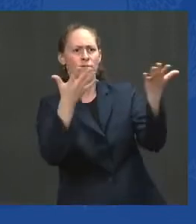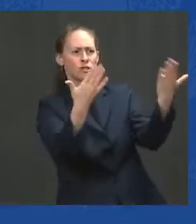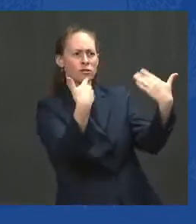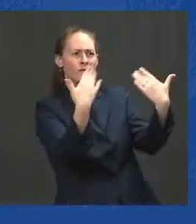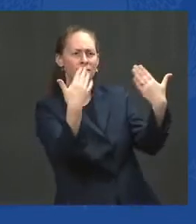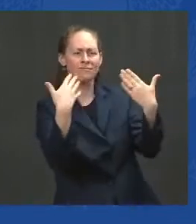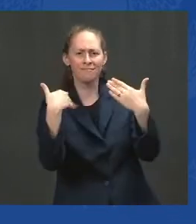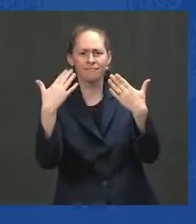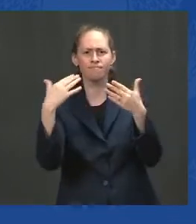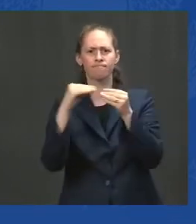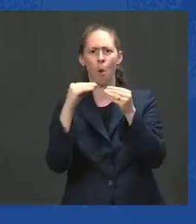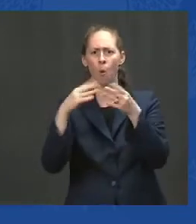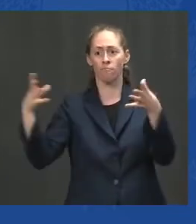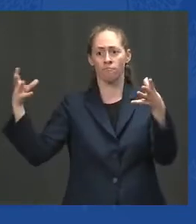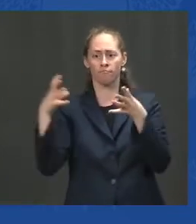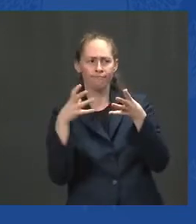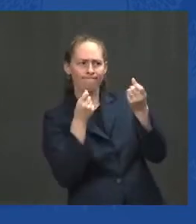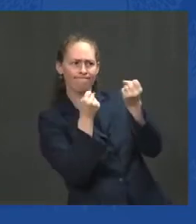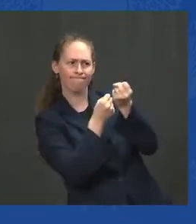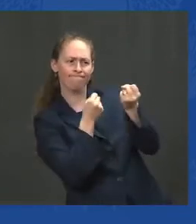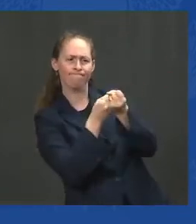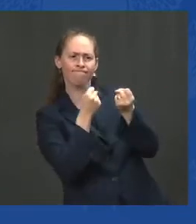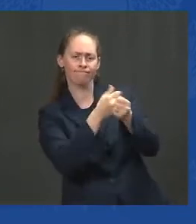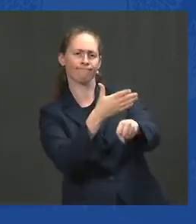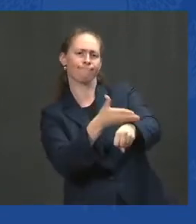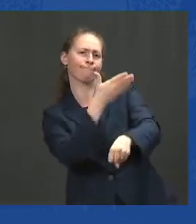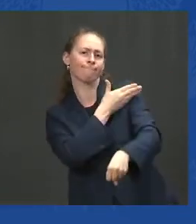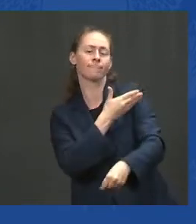And let me lay out the current mission in Afghanistan.